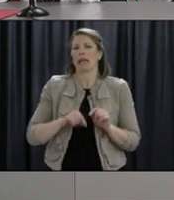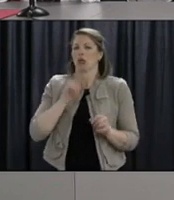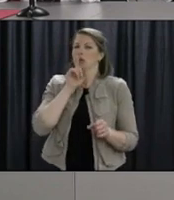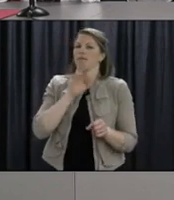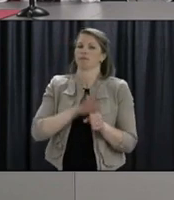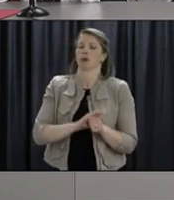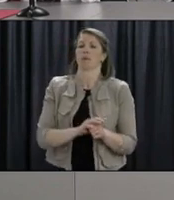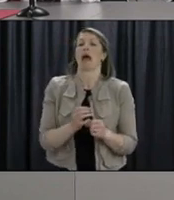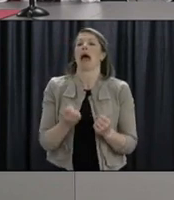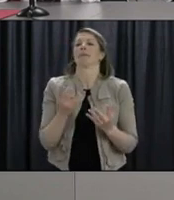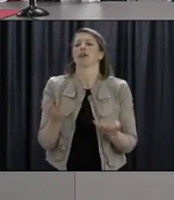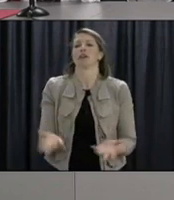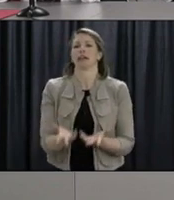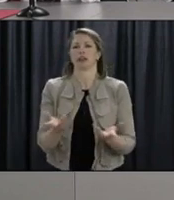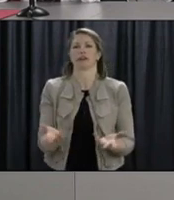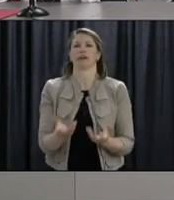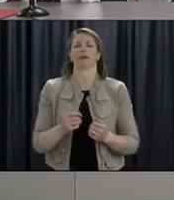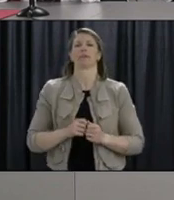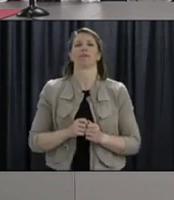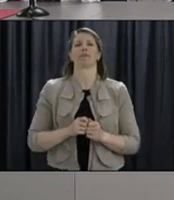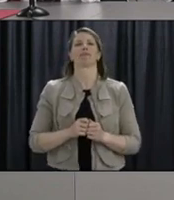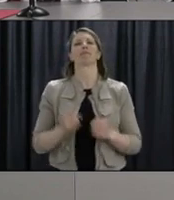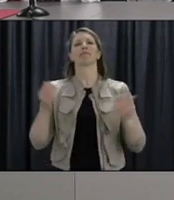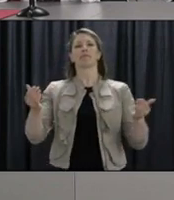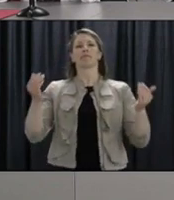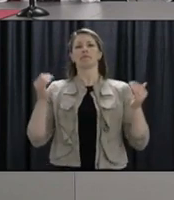King of the OCM News. Please go ahead.